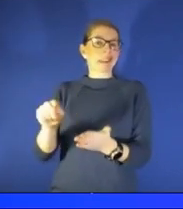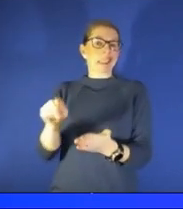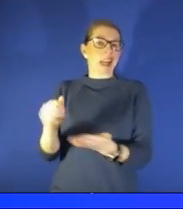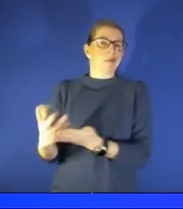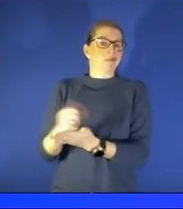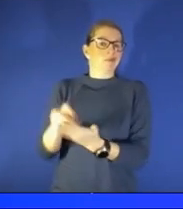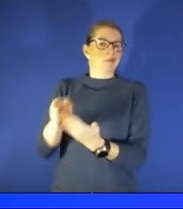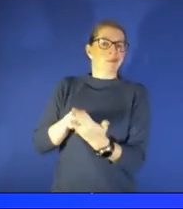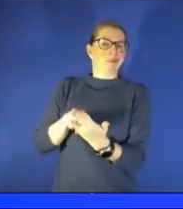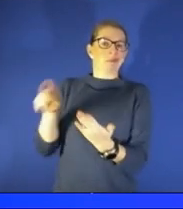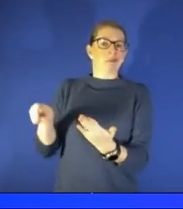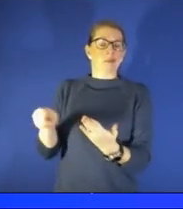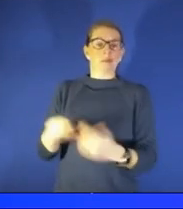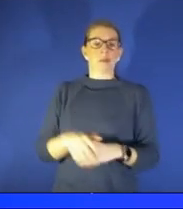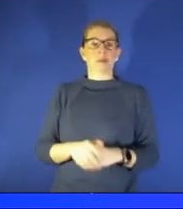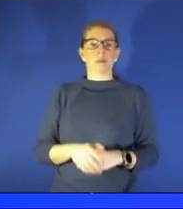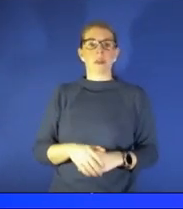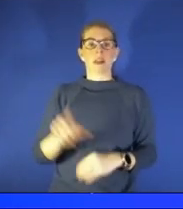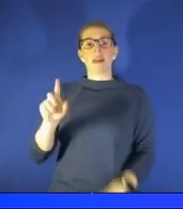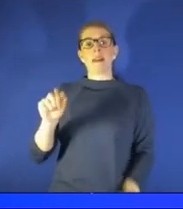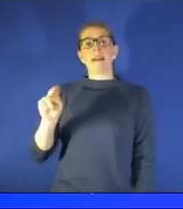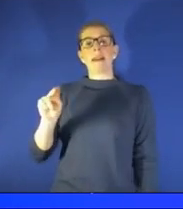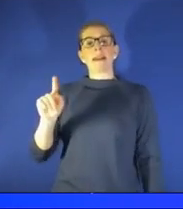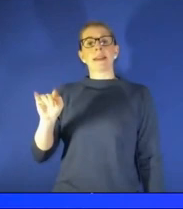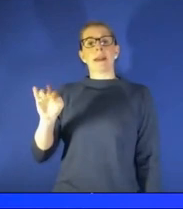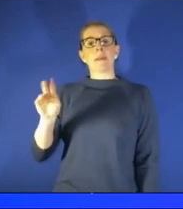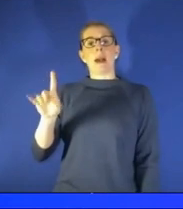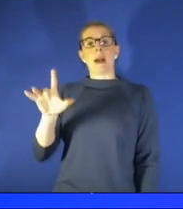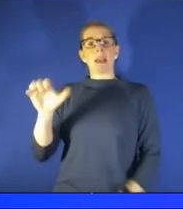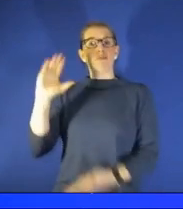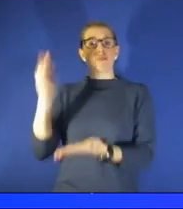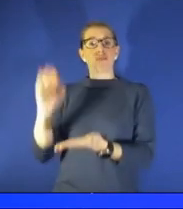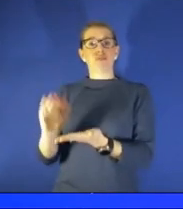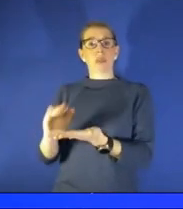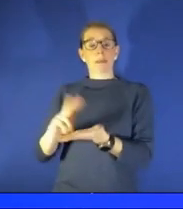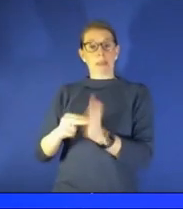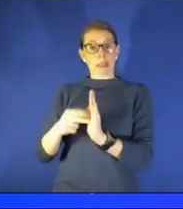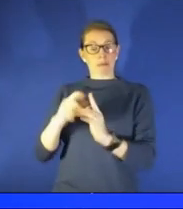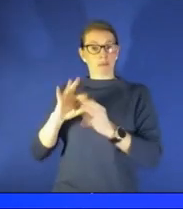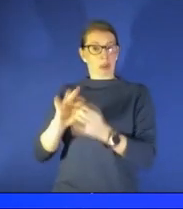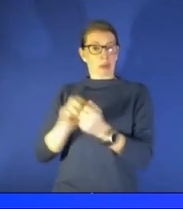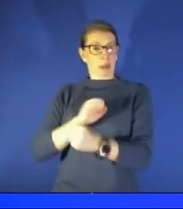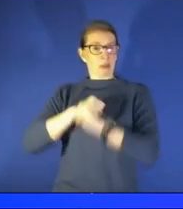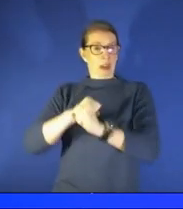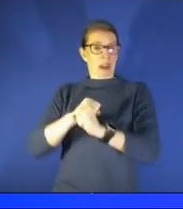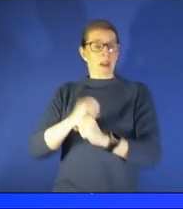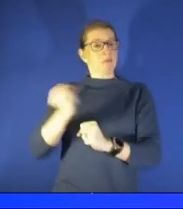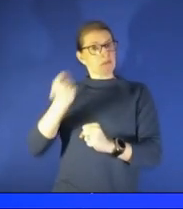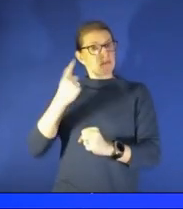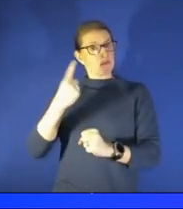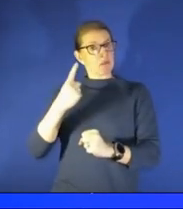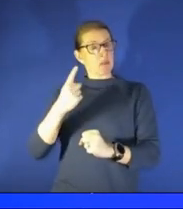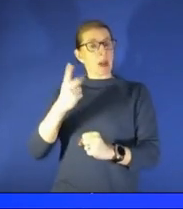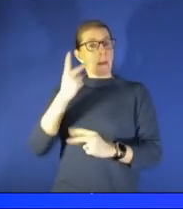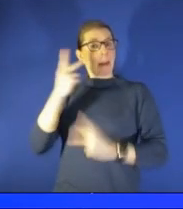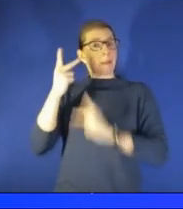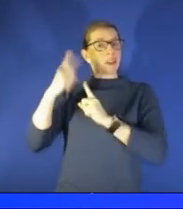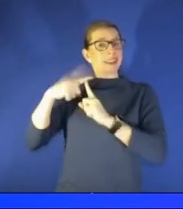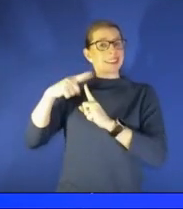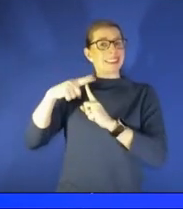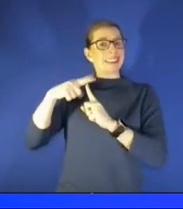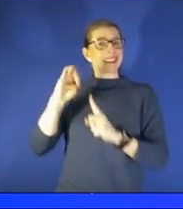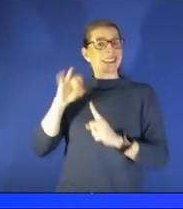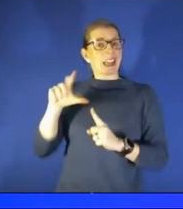decreasing antibodies what that means as far as protection because you have to take into account your your memory t cells and what they may be able to do